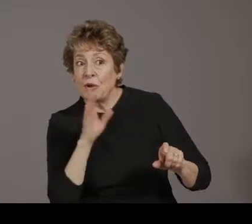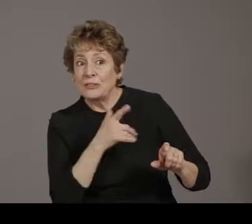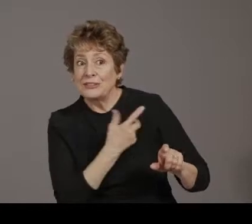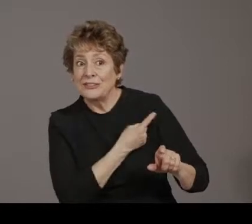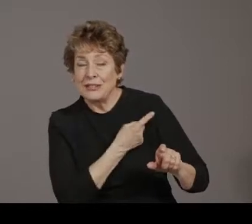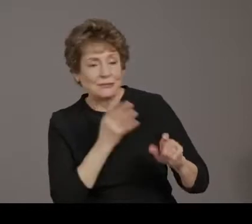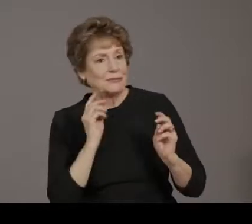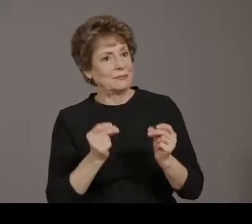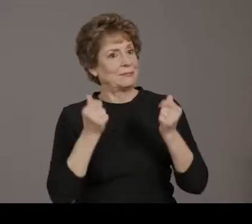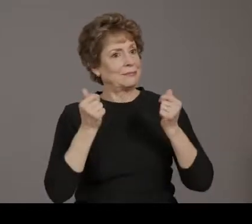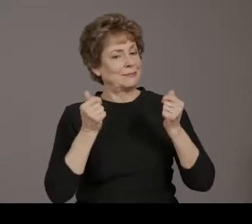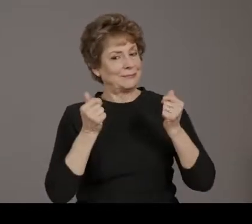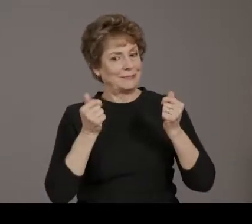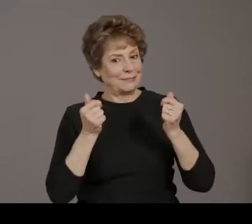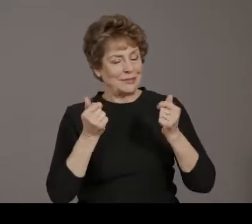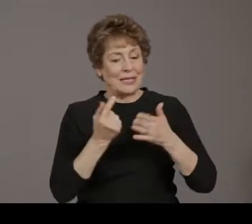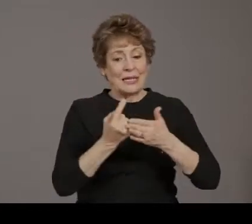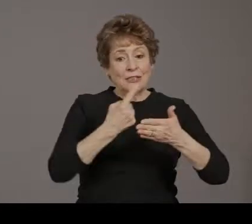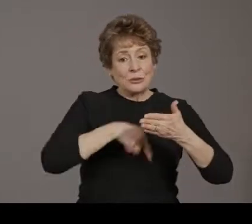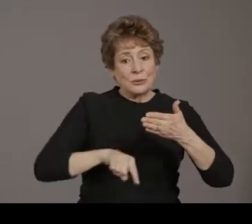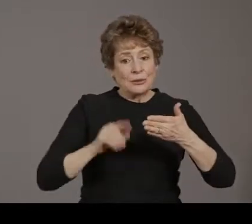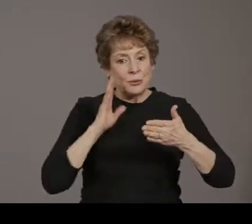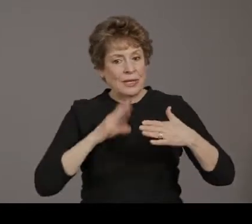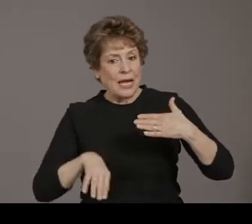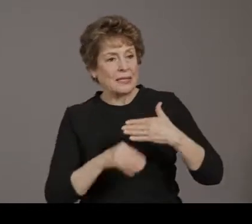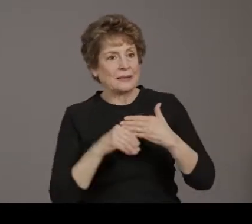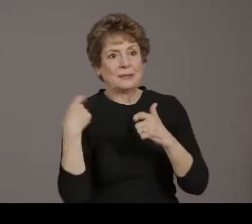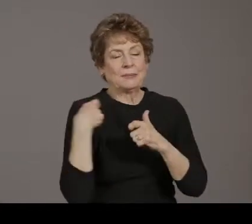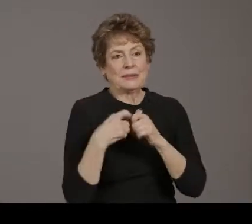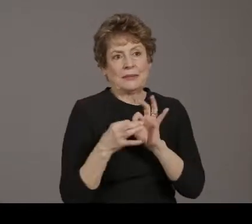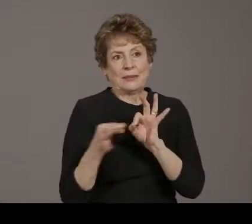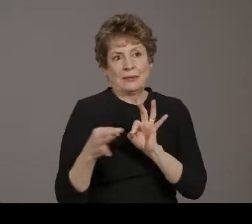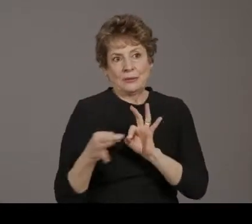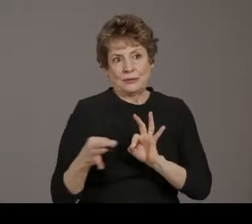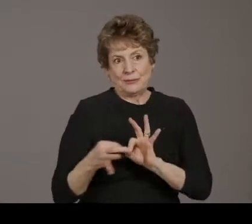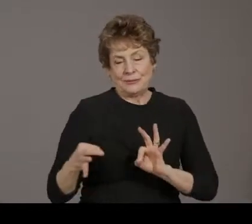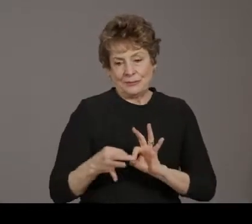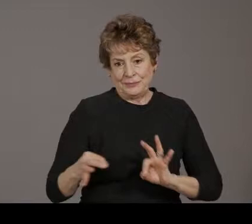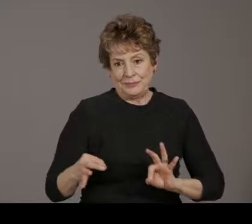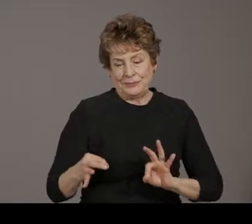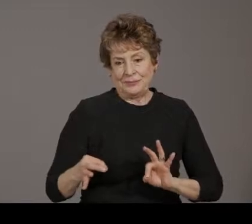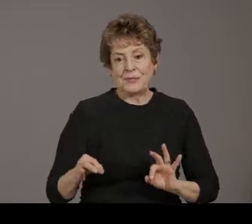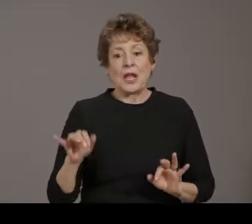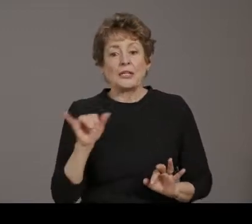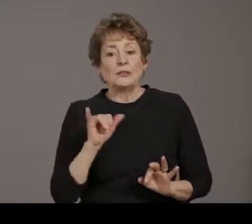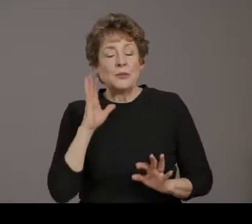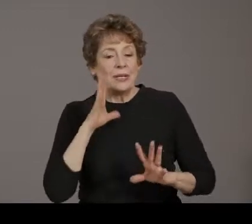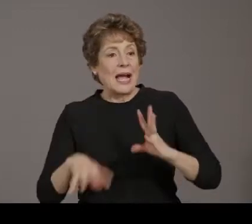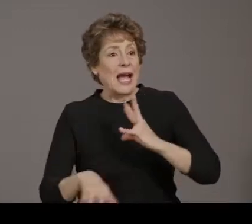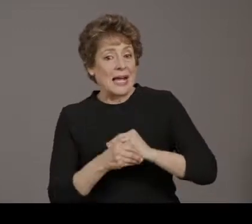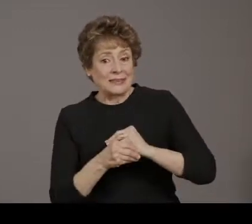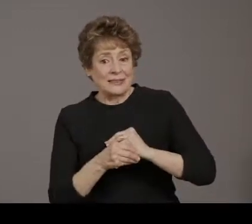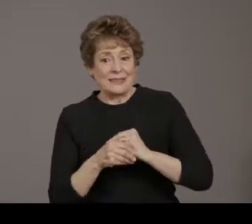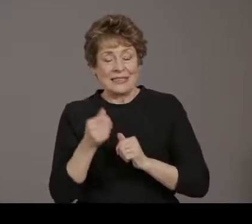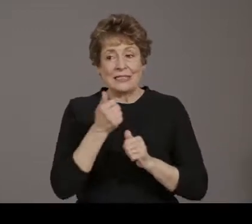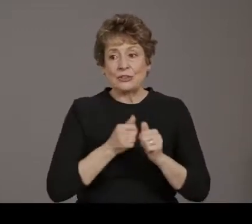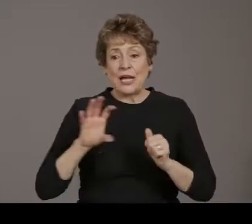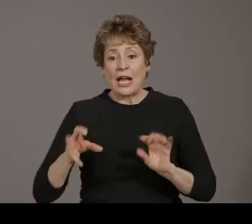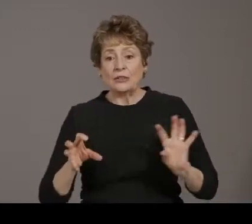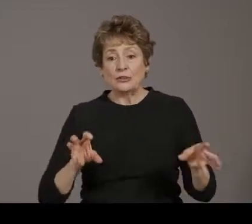will be moving this into a Spanish format as well as adding it by county. So continue to